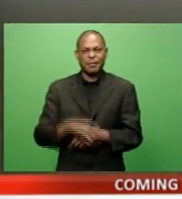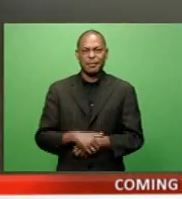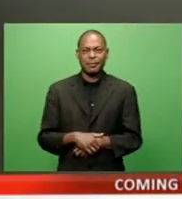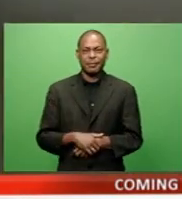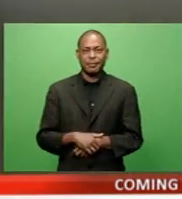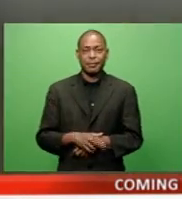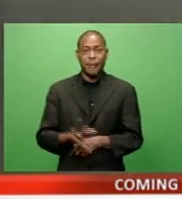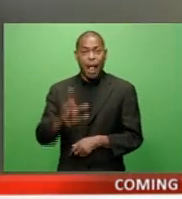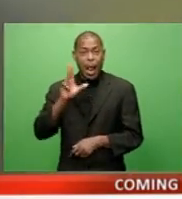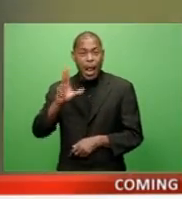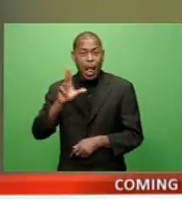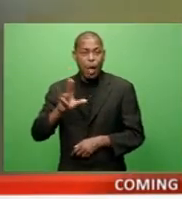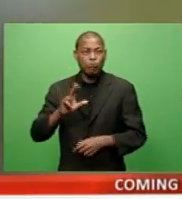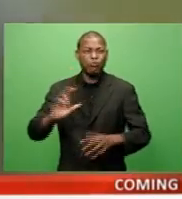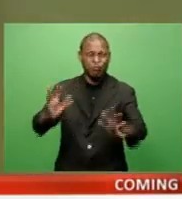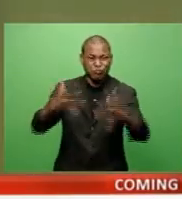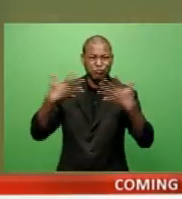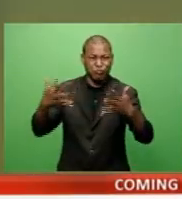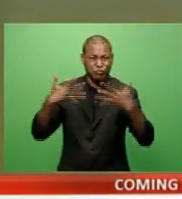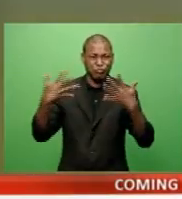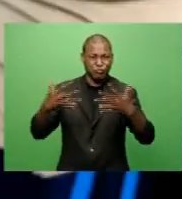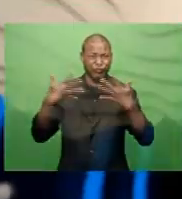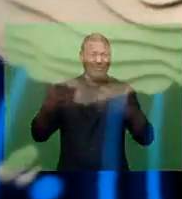And Laos sees strong winds.